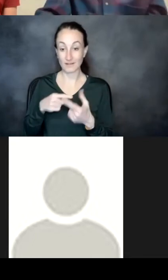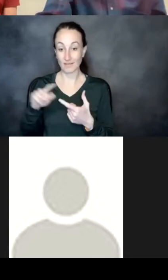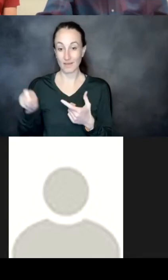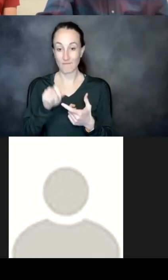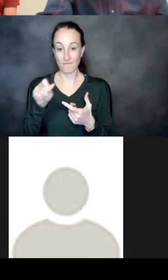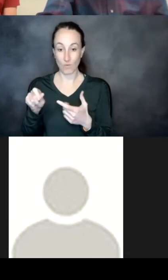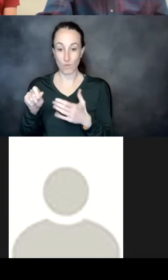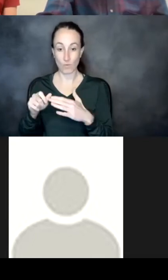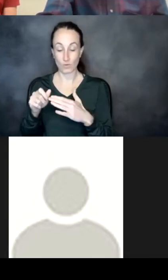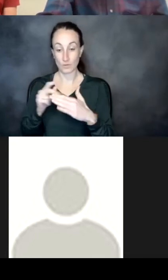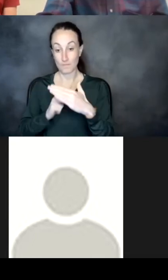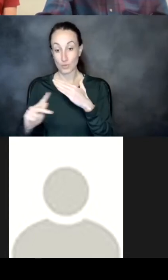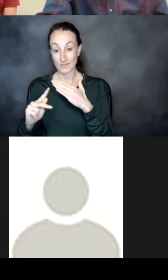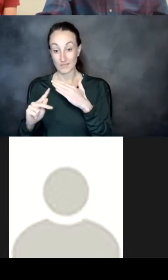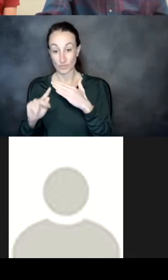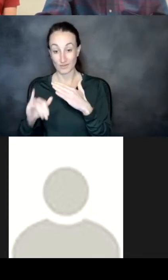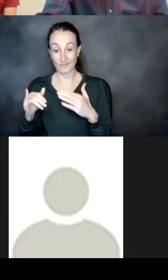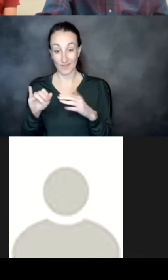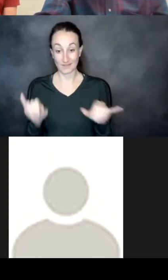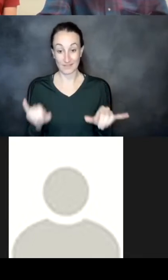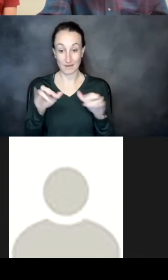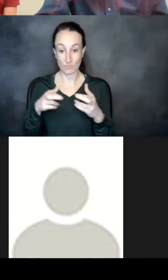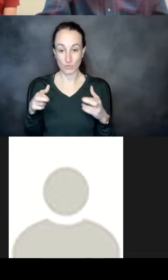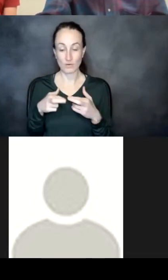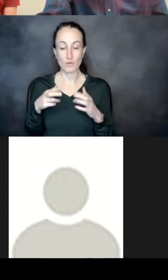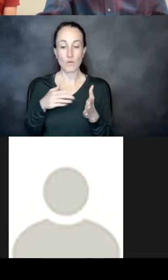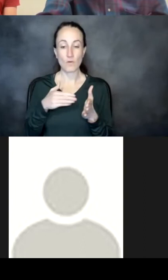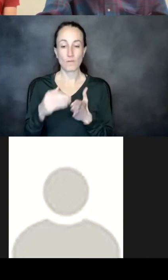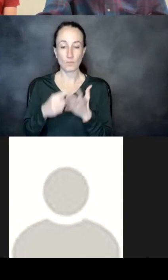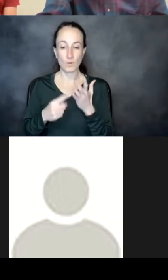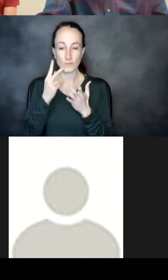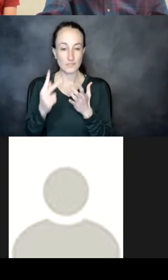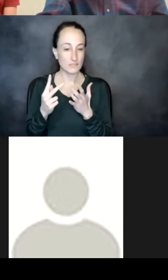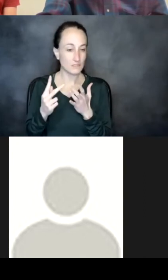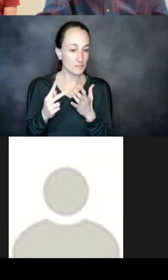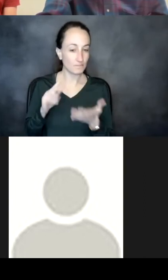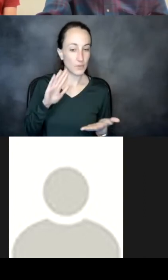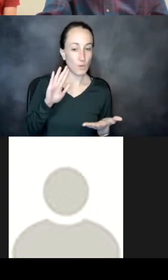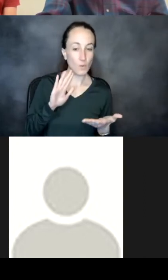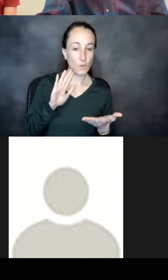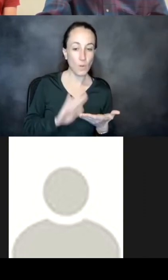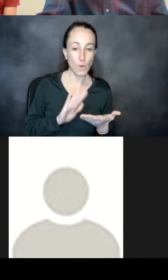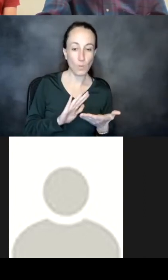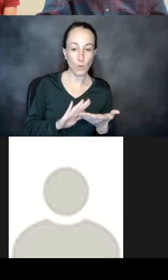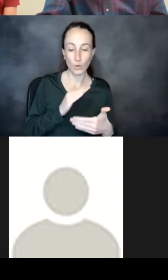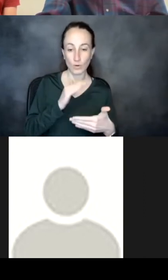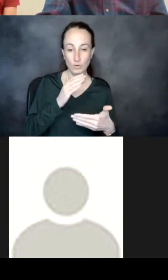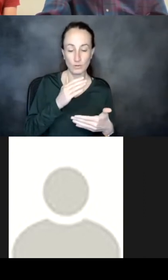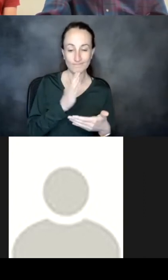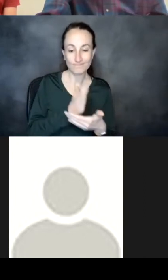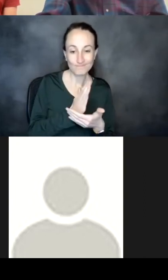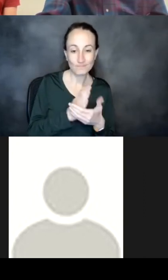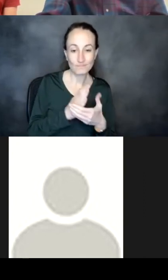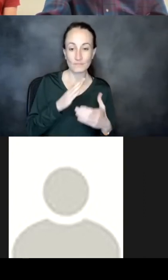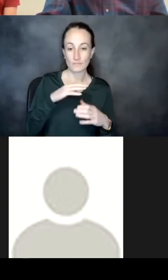you can see that often for these modest these lower to medium sized masked windows in painting